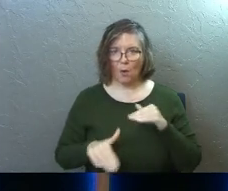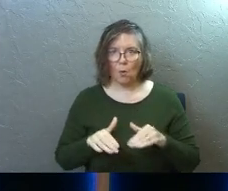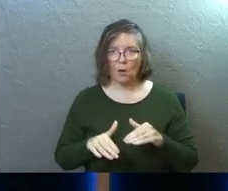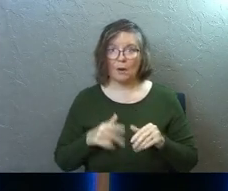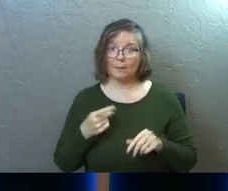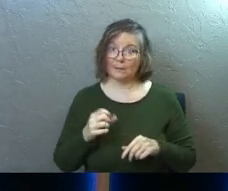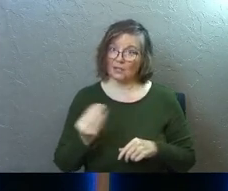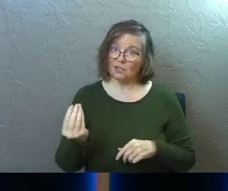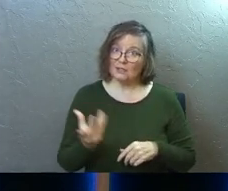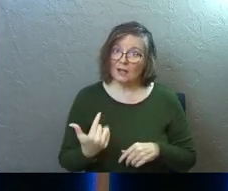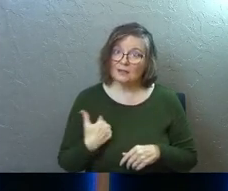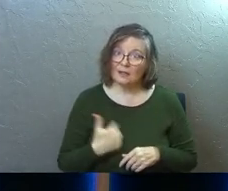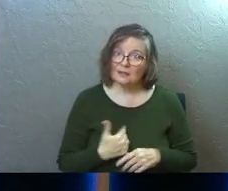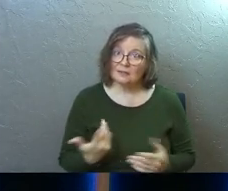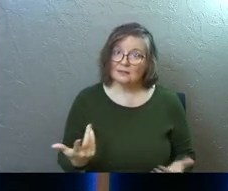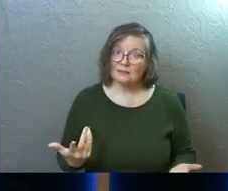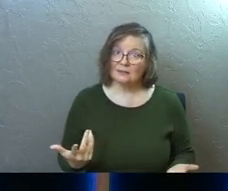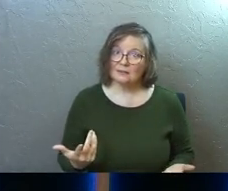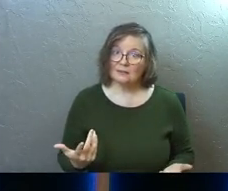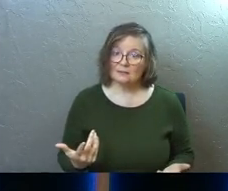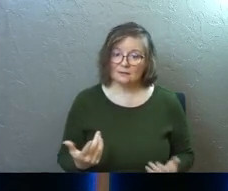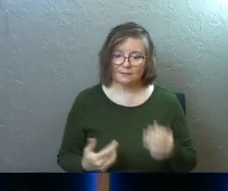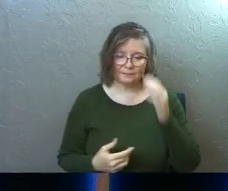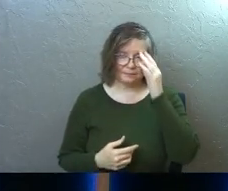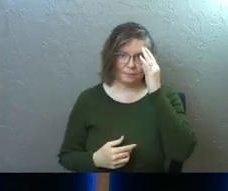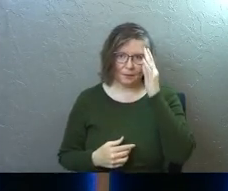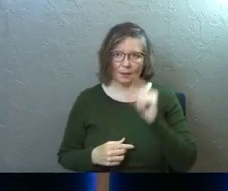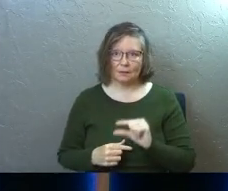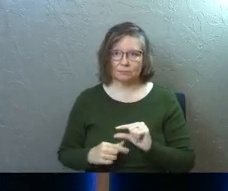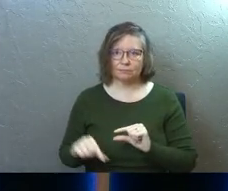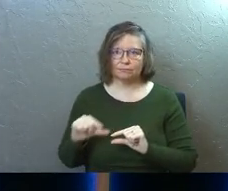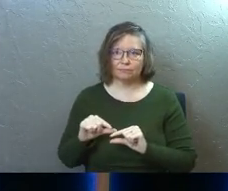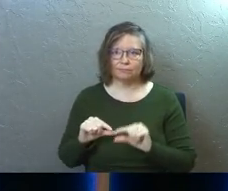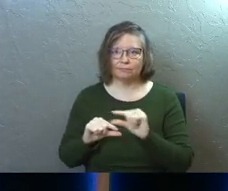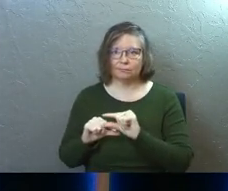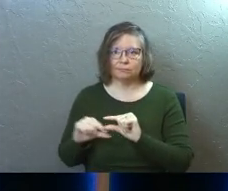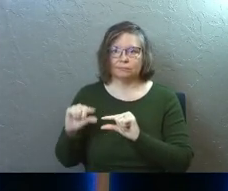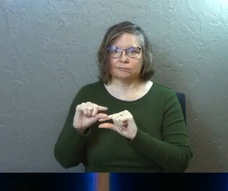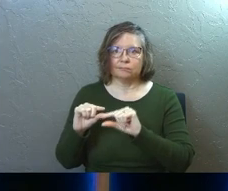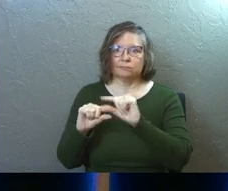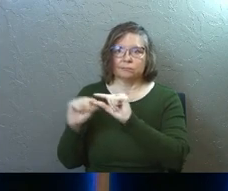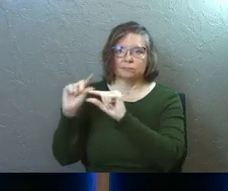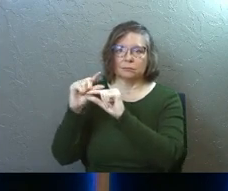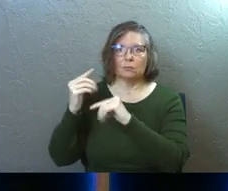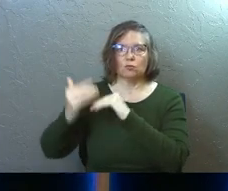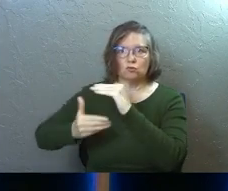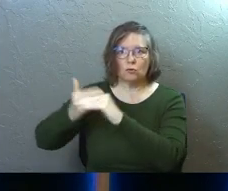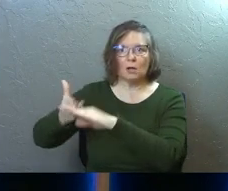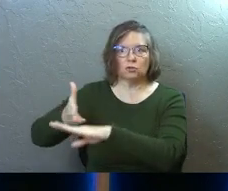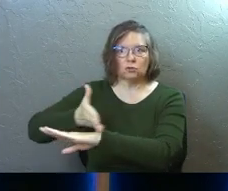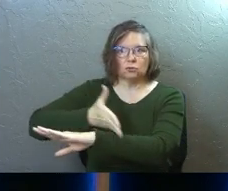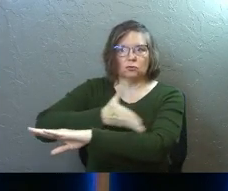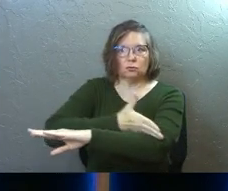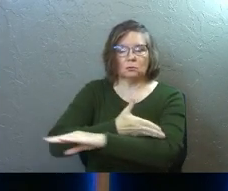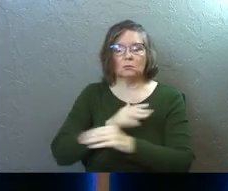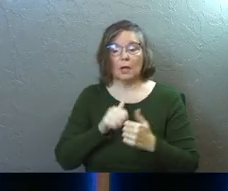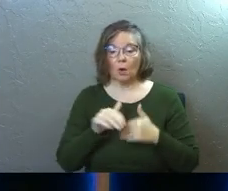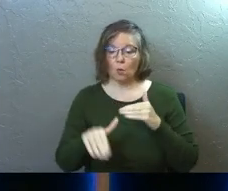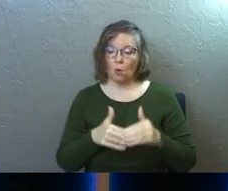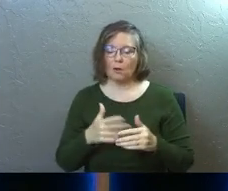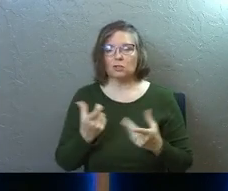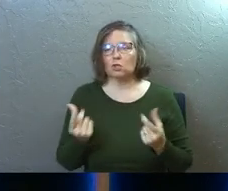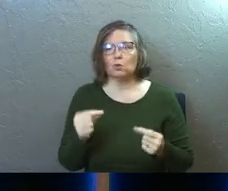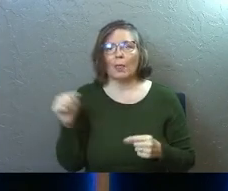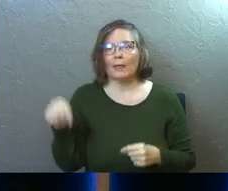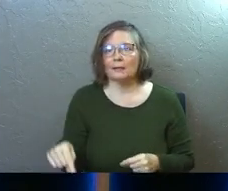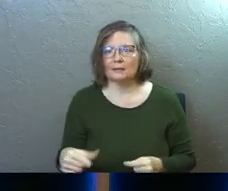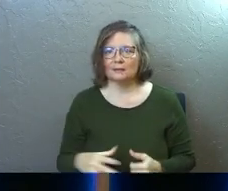walk? Well, Peter tells us. Peter tells us it's a progression. In a sense, what I could do is say, here's how you walk the walk.